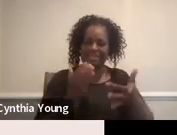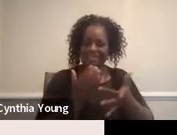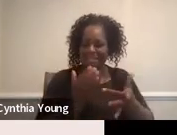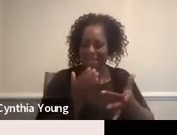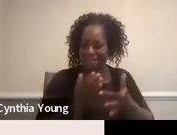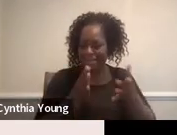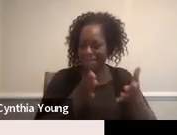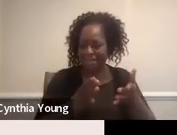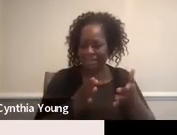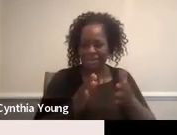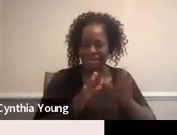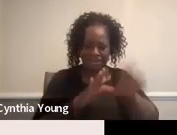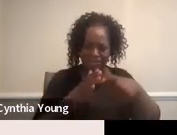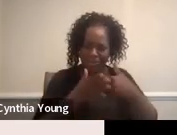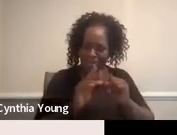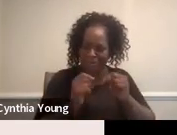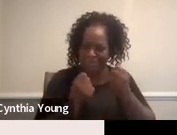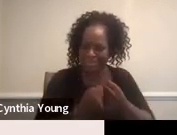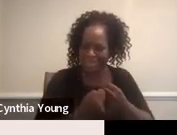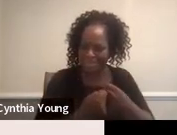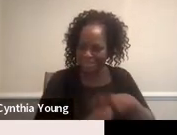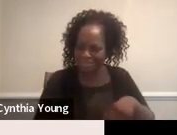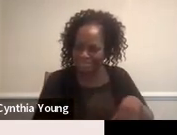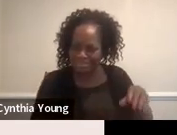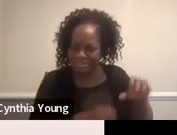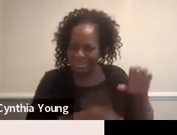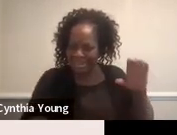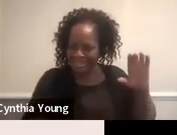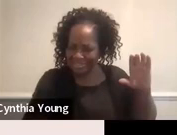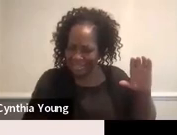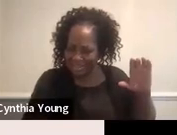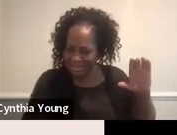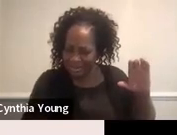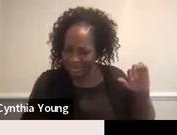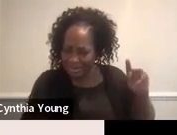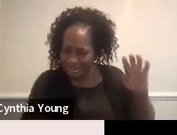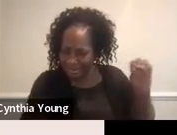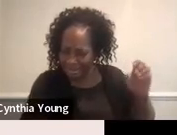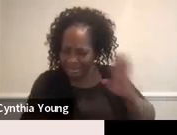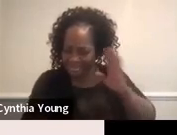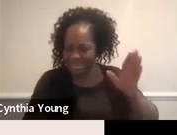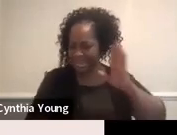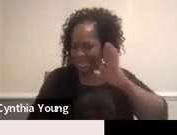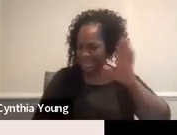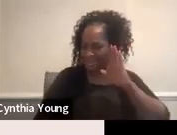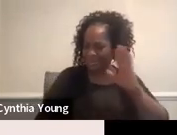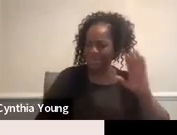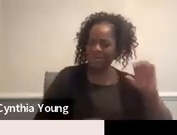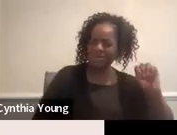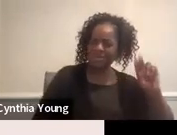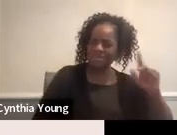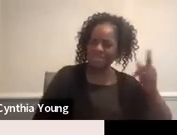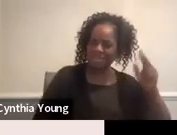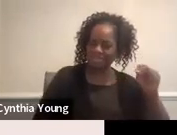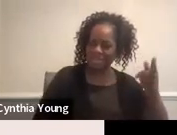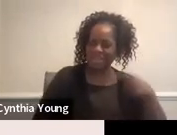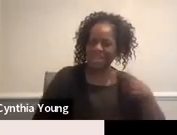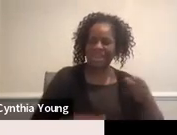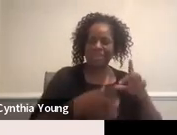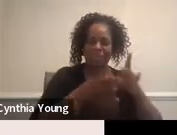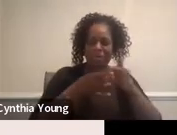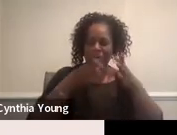The whole team is here, I think. Colette, you want to come on and say hi? Sure. Hi, everyone. I'm Colette Sullivan. I'm the federal programs coordinator.